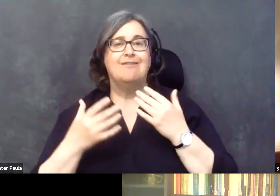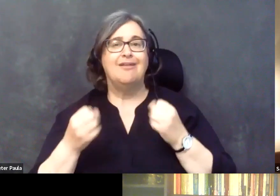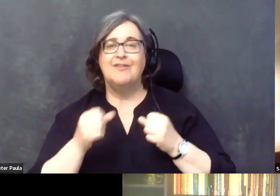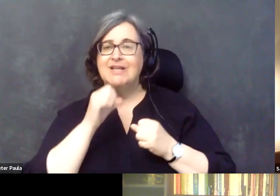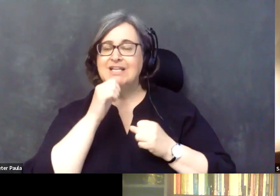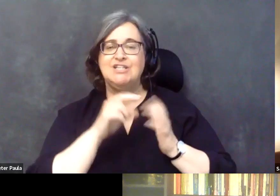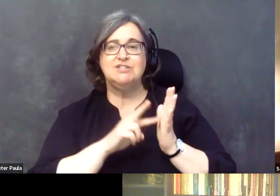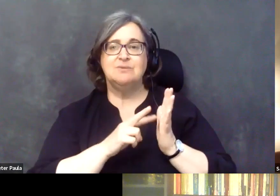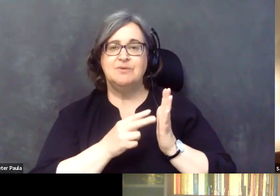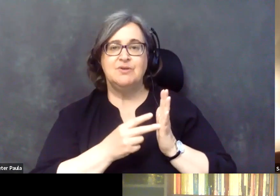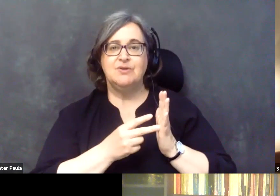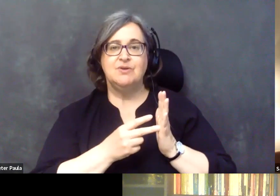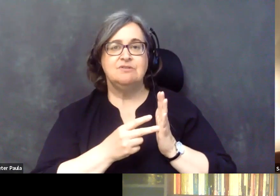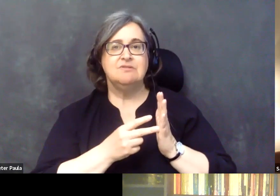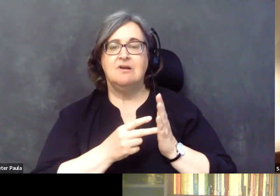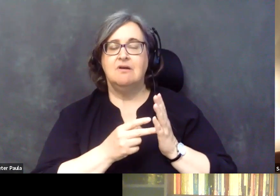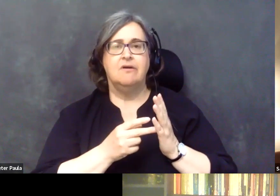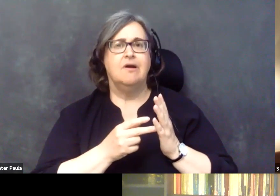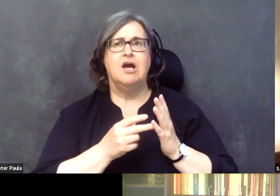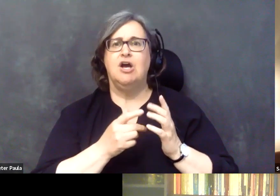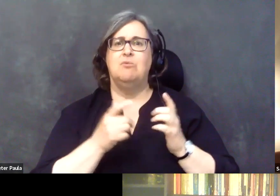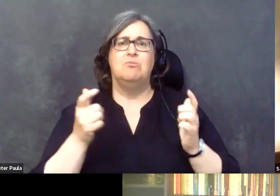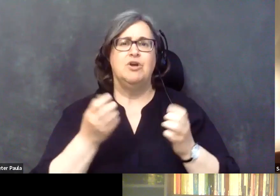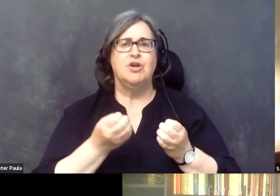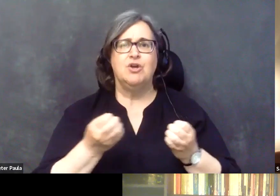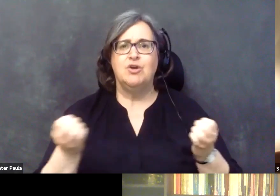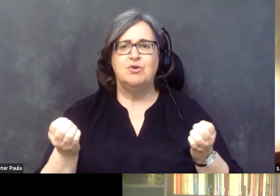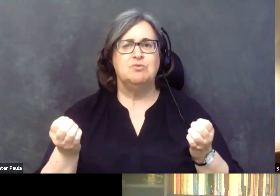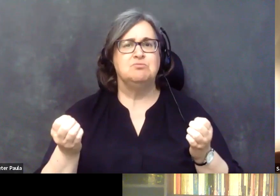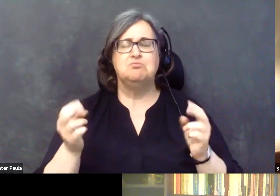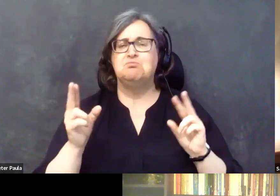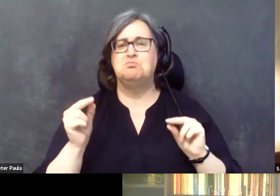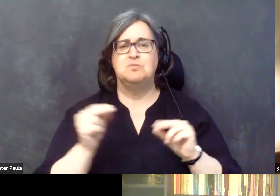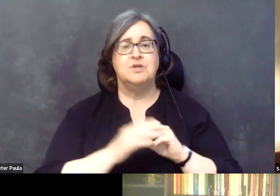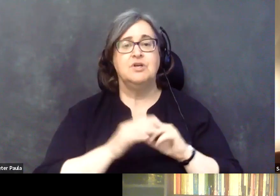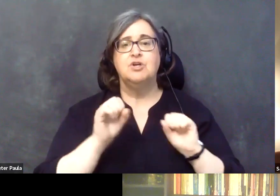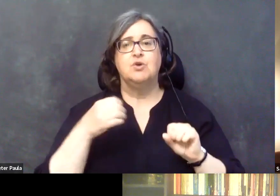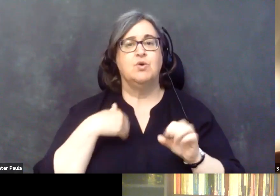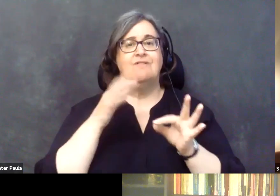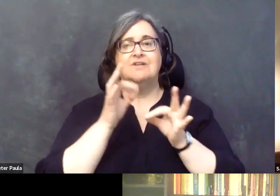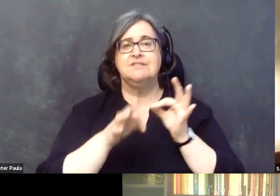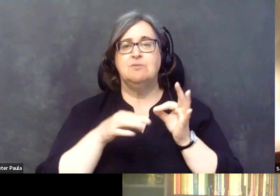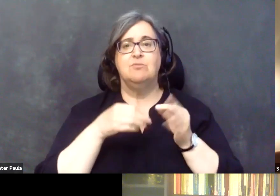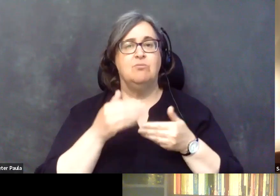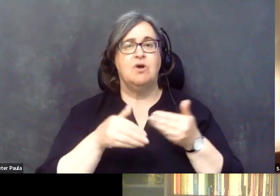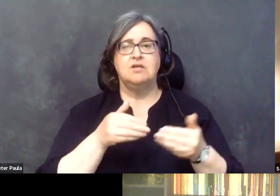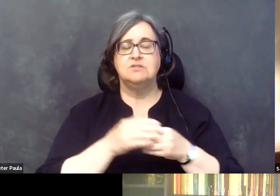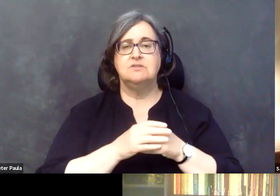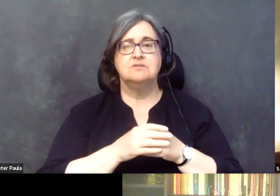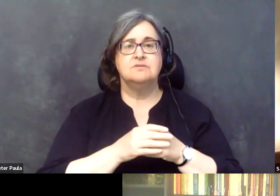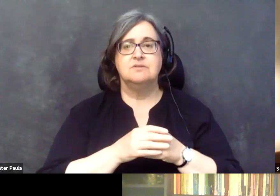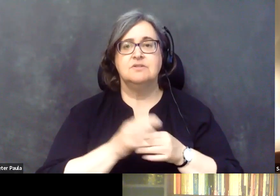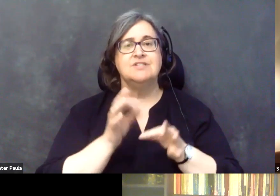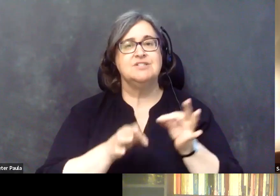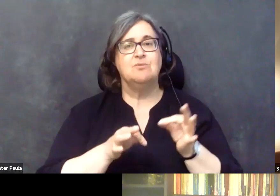huge equipment or a big learning curve. You could use simple processes as well, as simple as